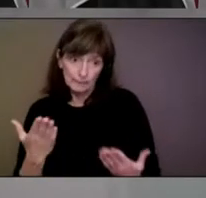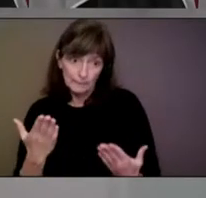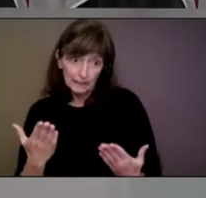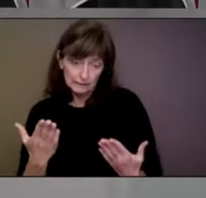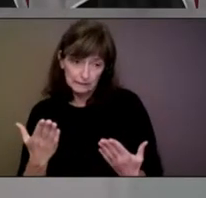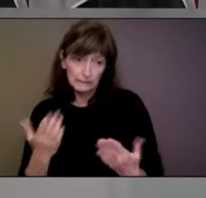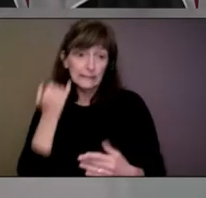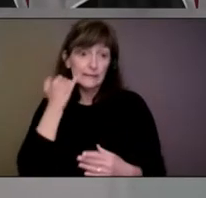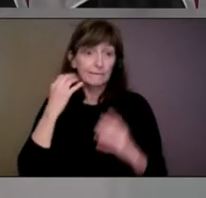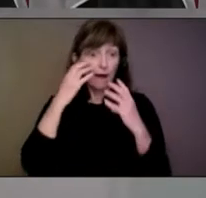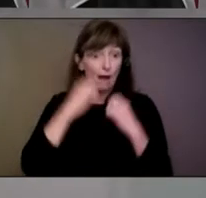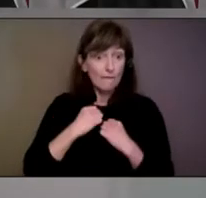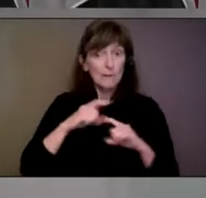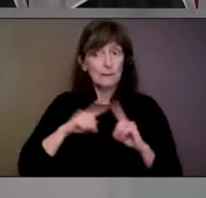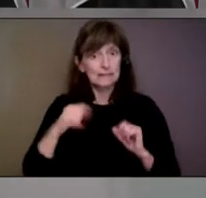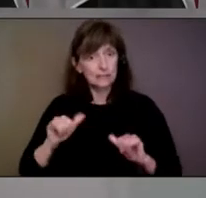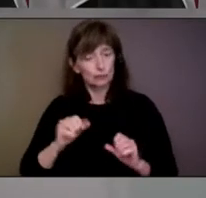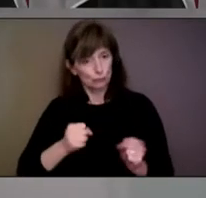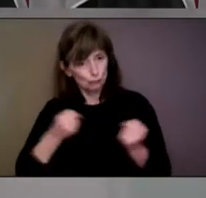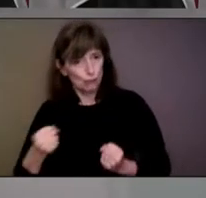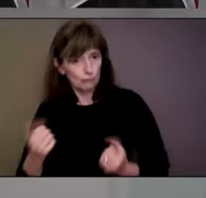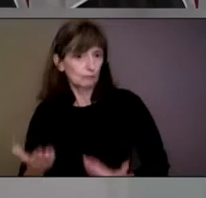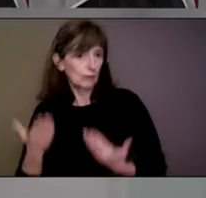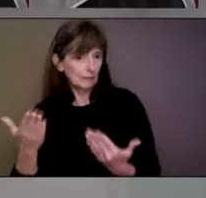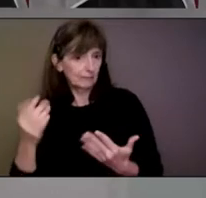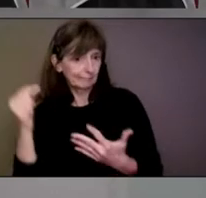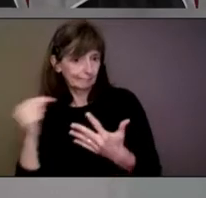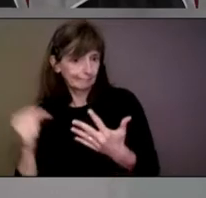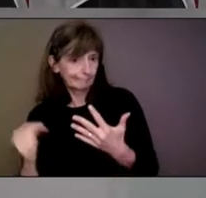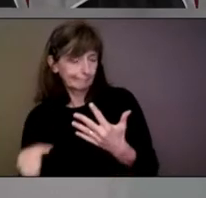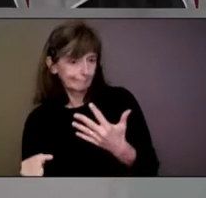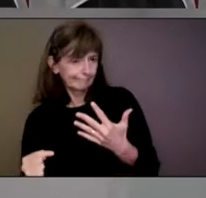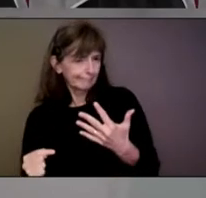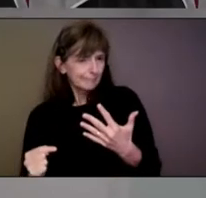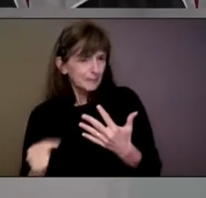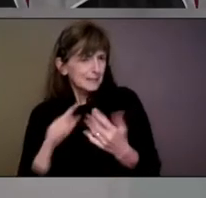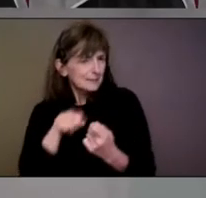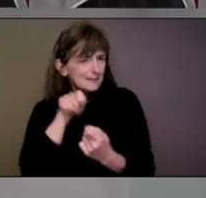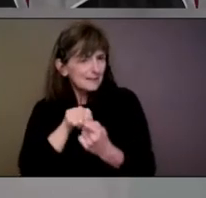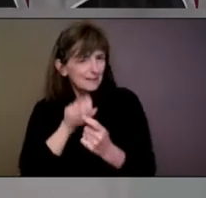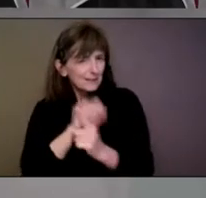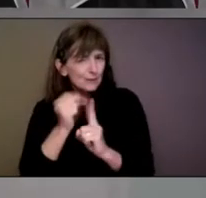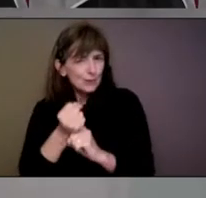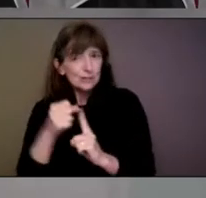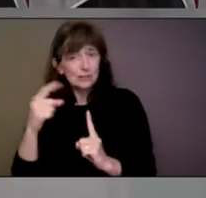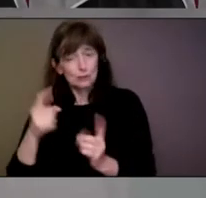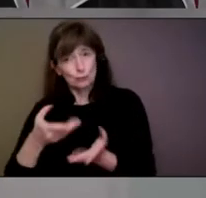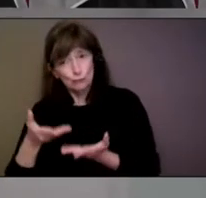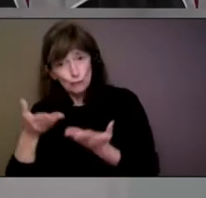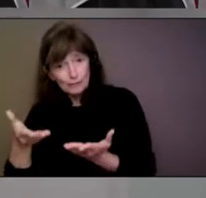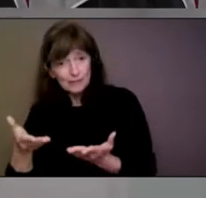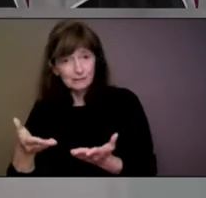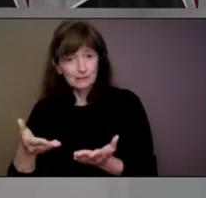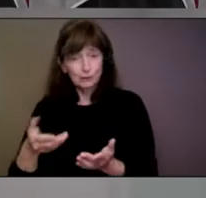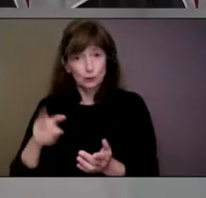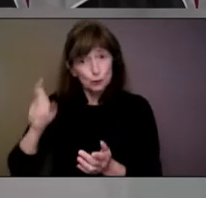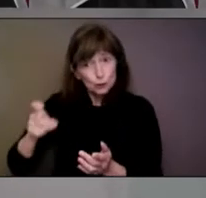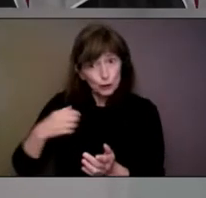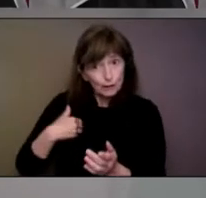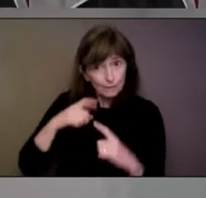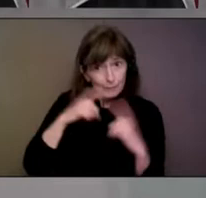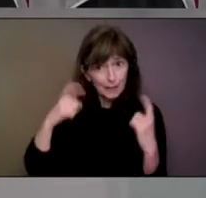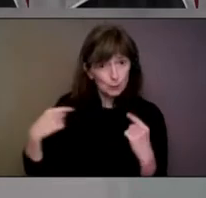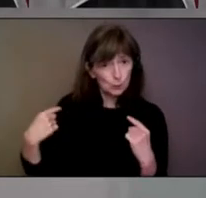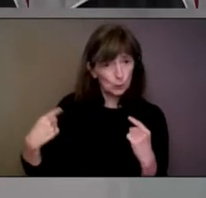there's not a lot of really guideline as to what those situations might be. Are you worried about some people